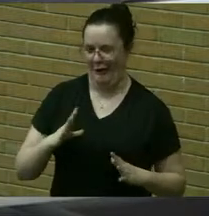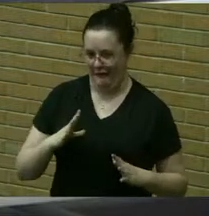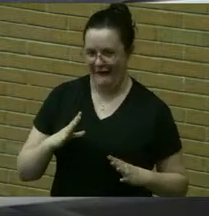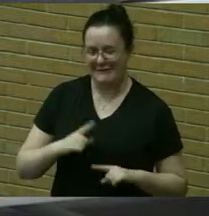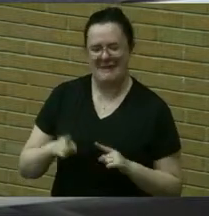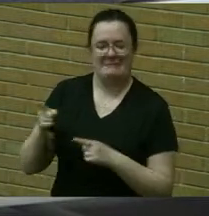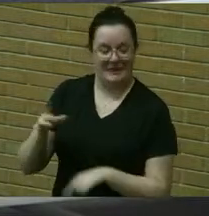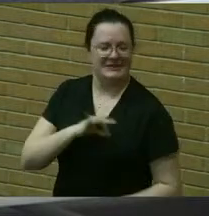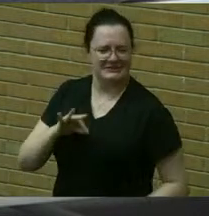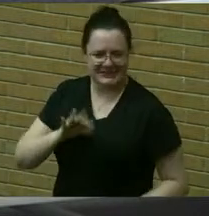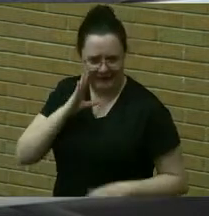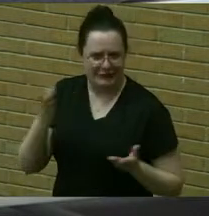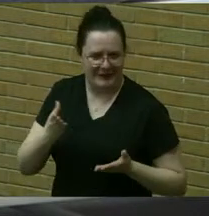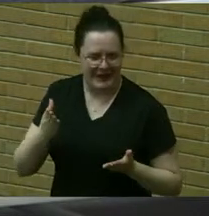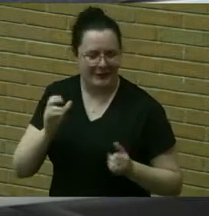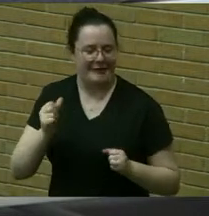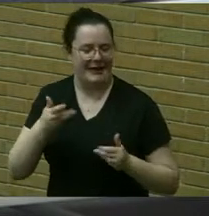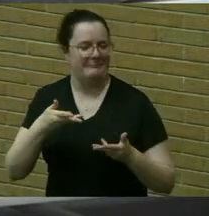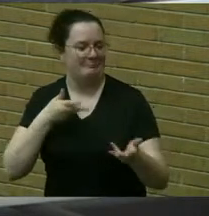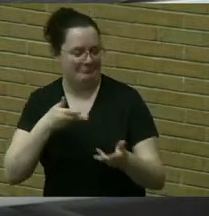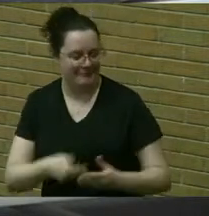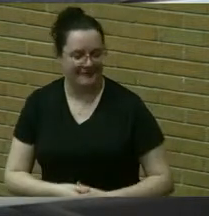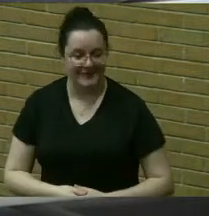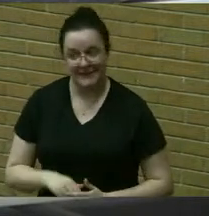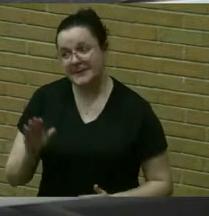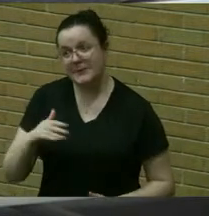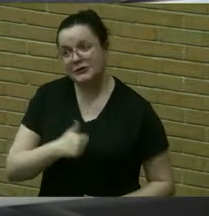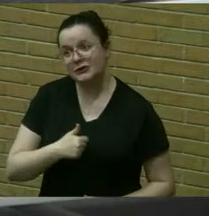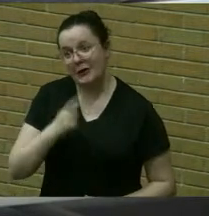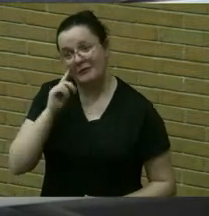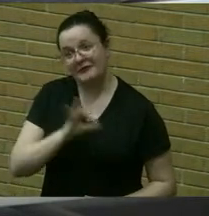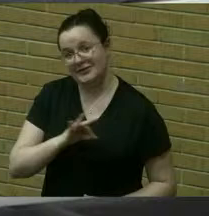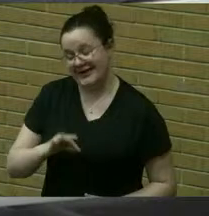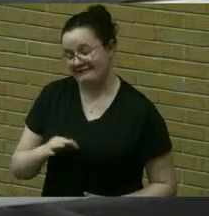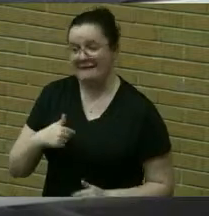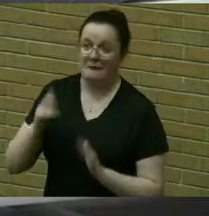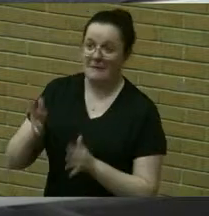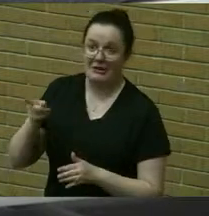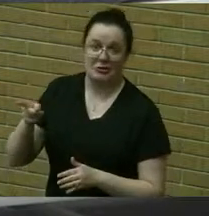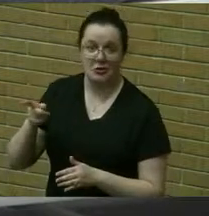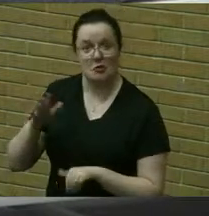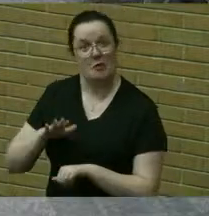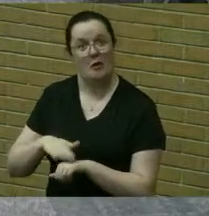um apologies to staff for abandoning them on the due date